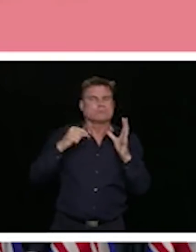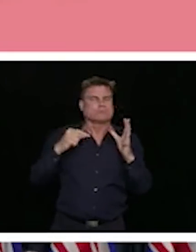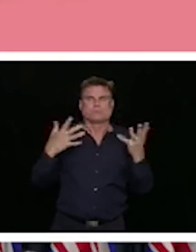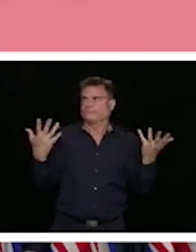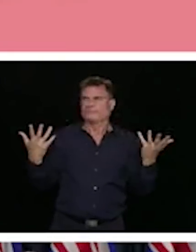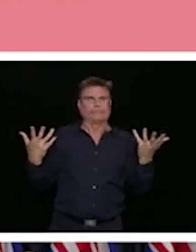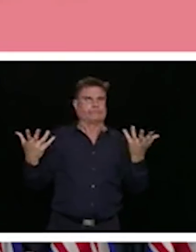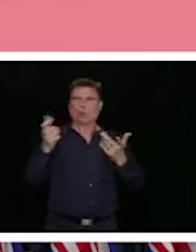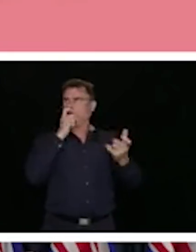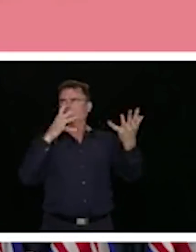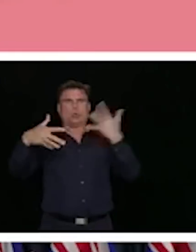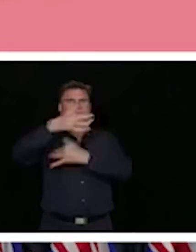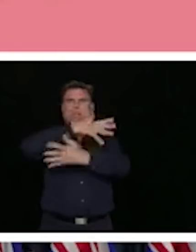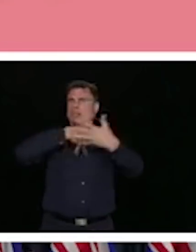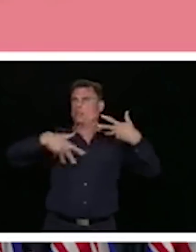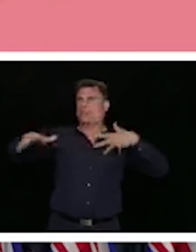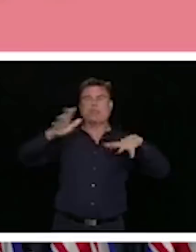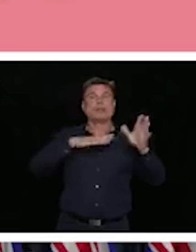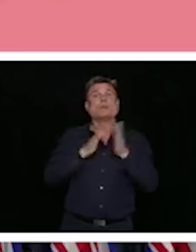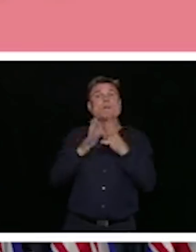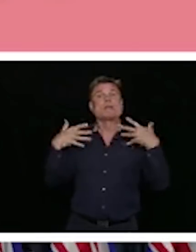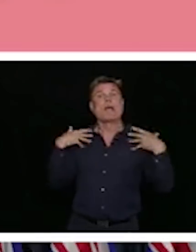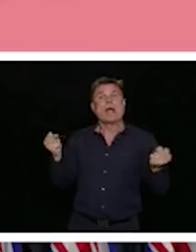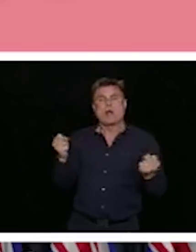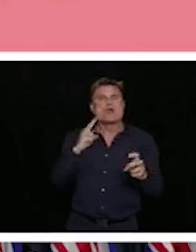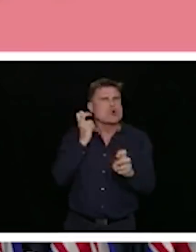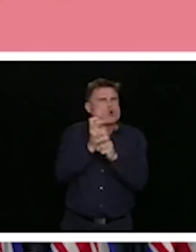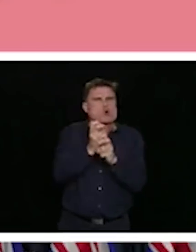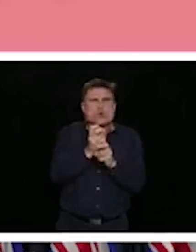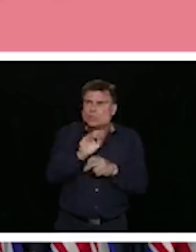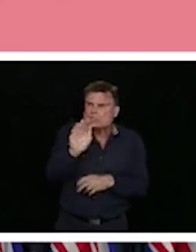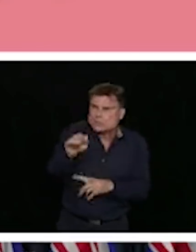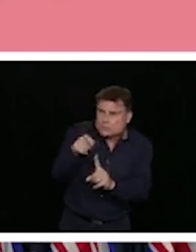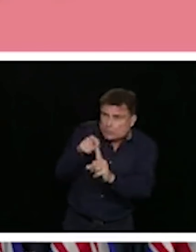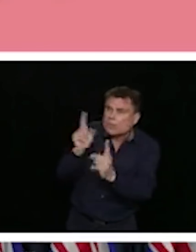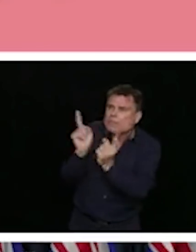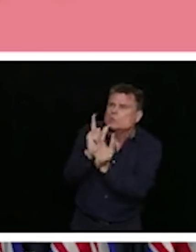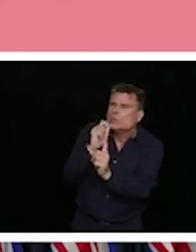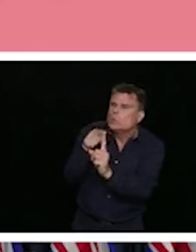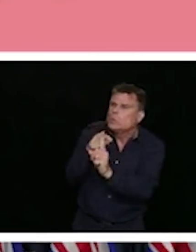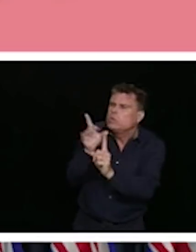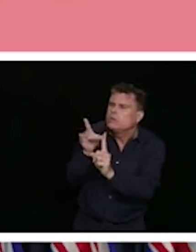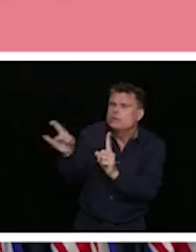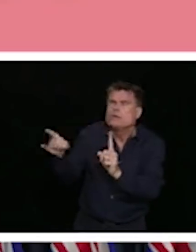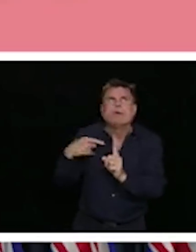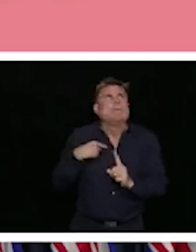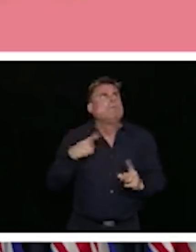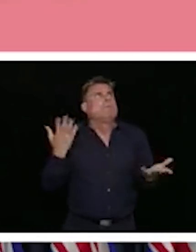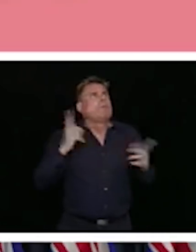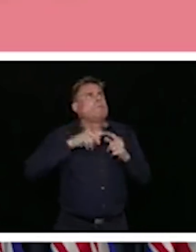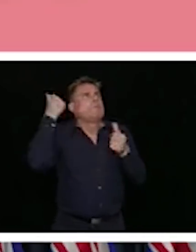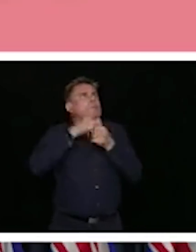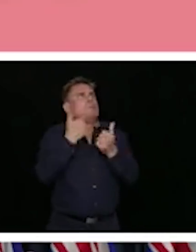the contacts in a timely way. So that is something we need to pay attention to and I will come back to that.